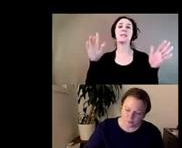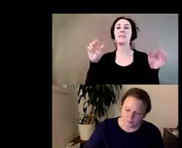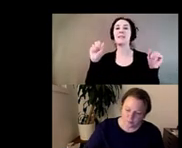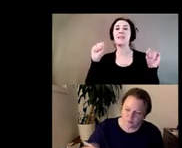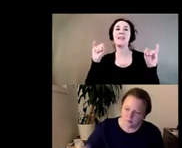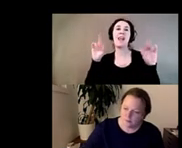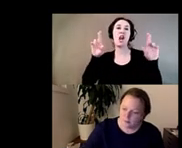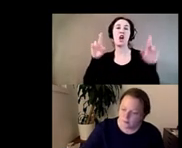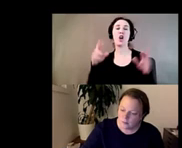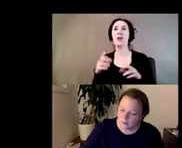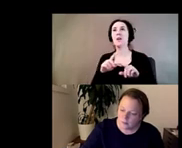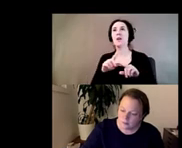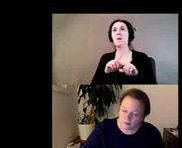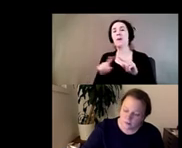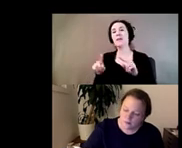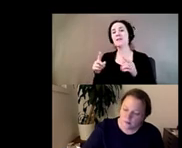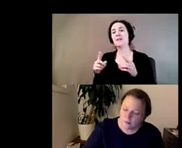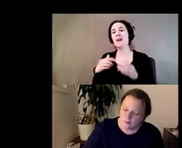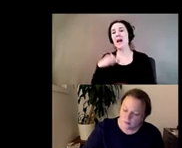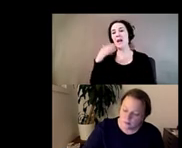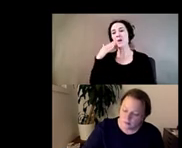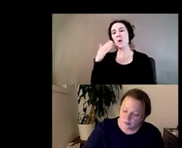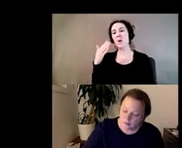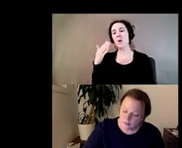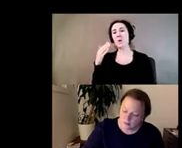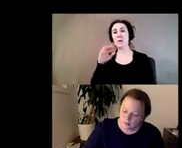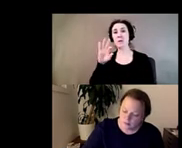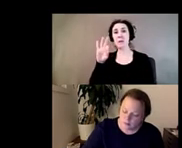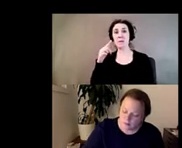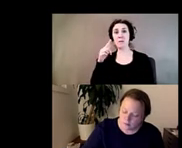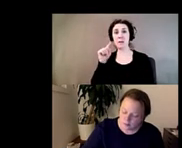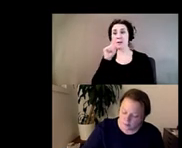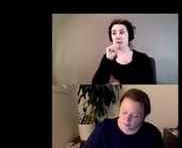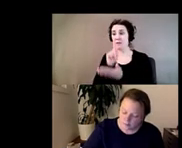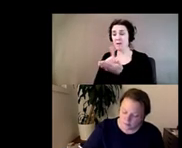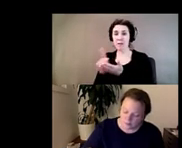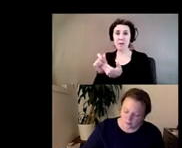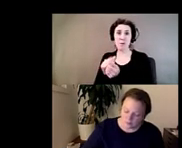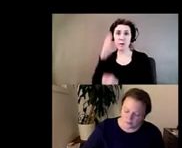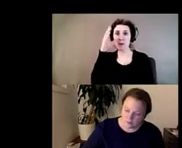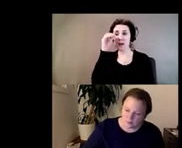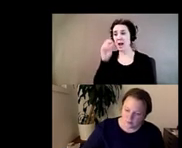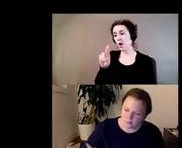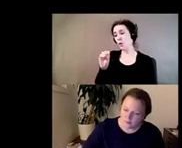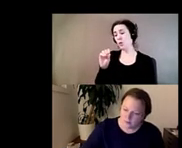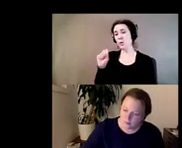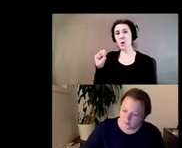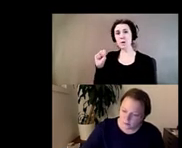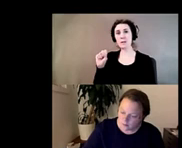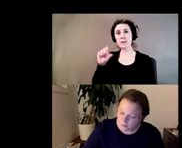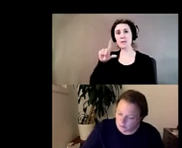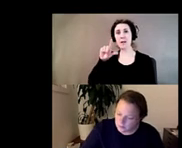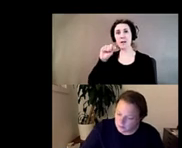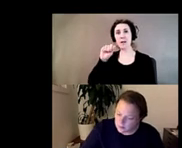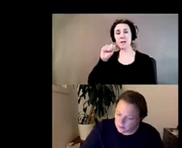research in felix's work that um he fell in love with this guy ross laycock at a bar in toronto boy bar